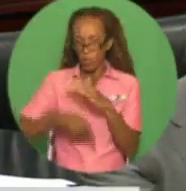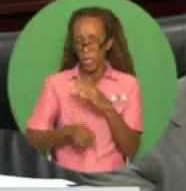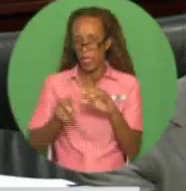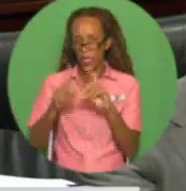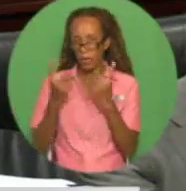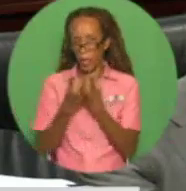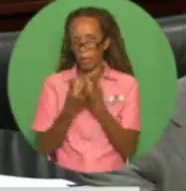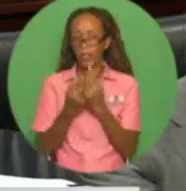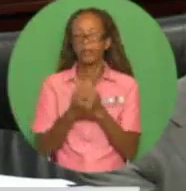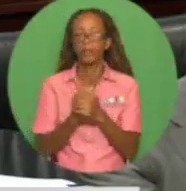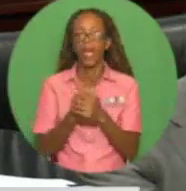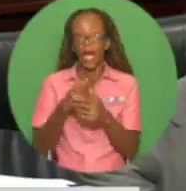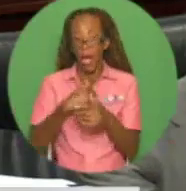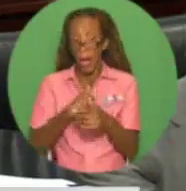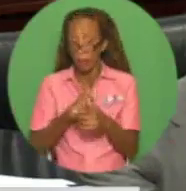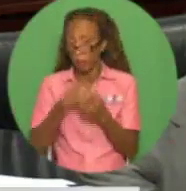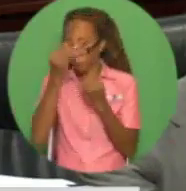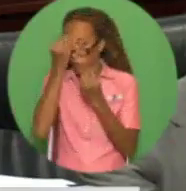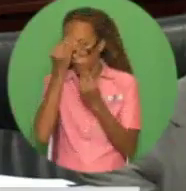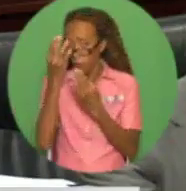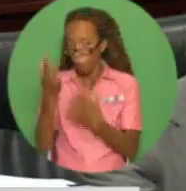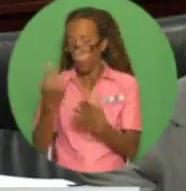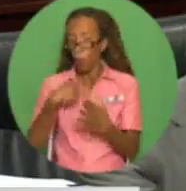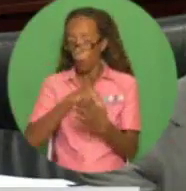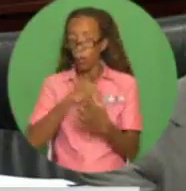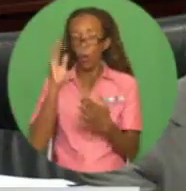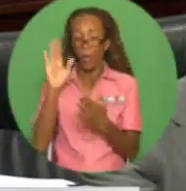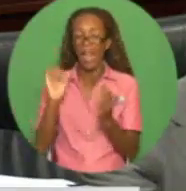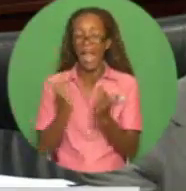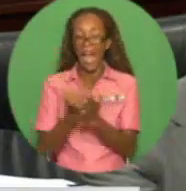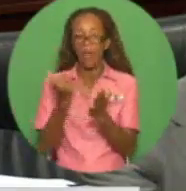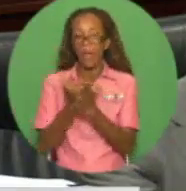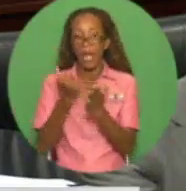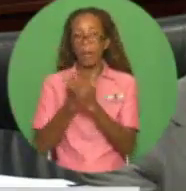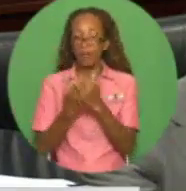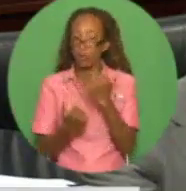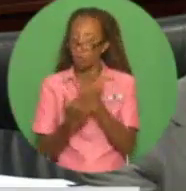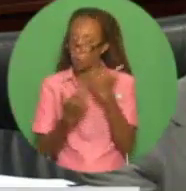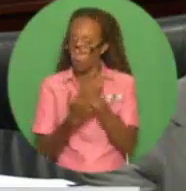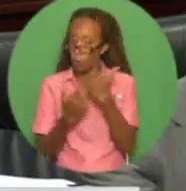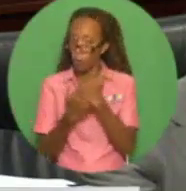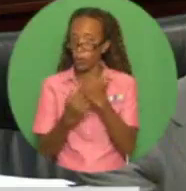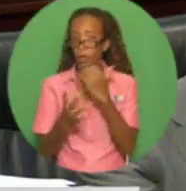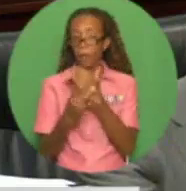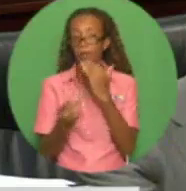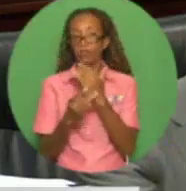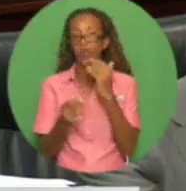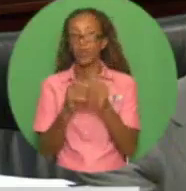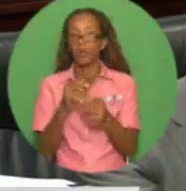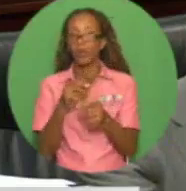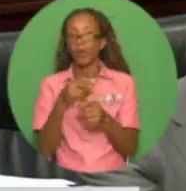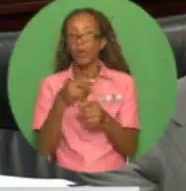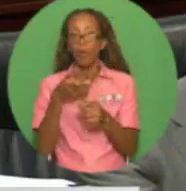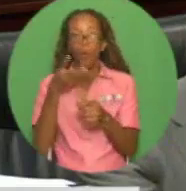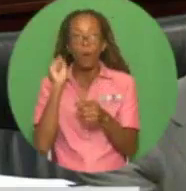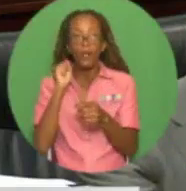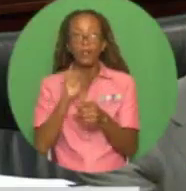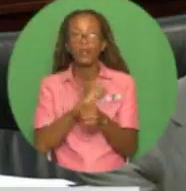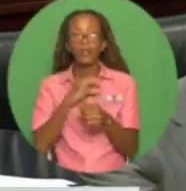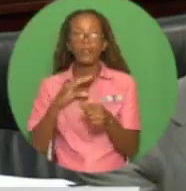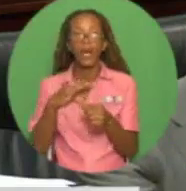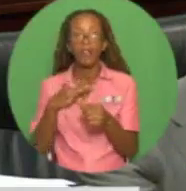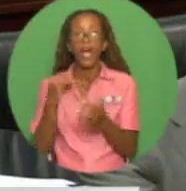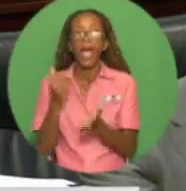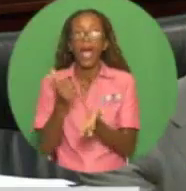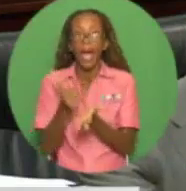reiterate on behalf of the government that we will do all that we can to assist displaced workers at Petrotrin to transition to their new